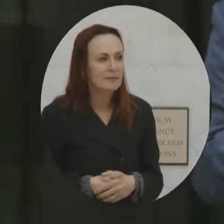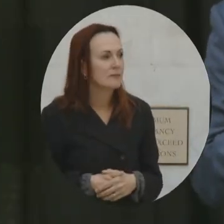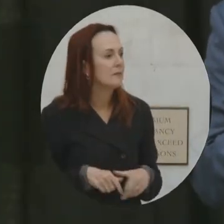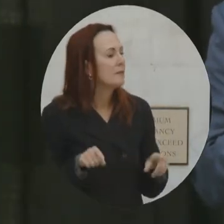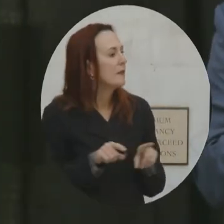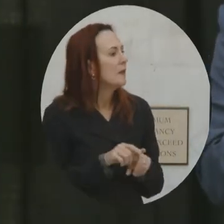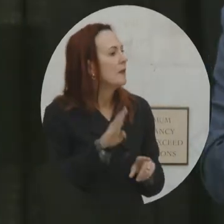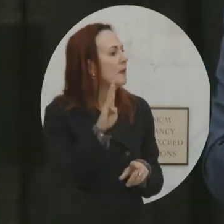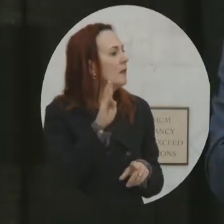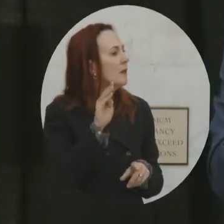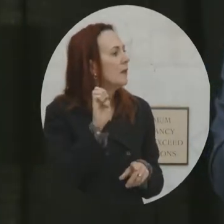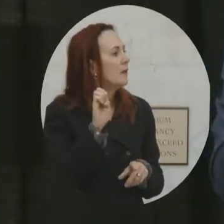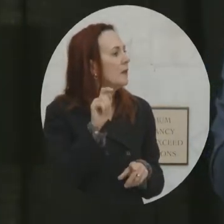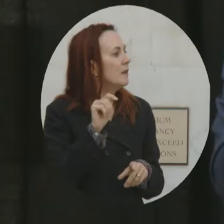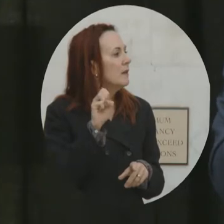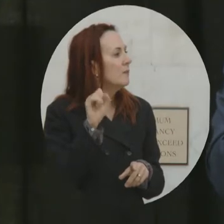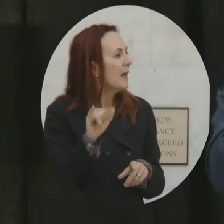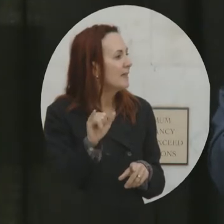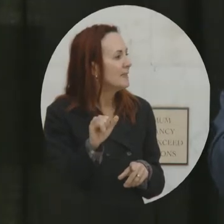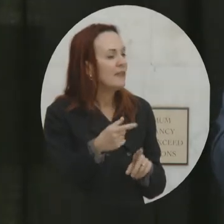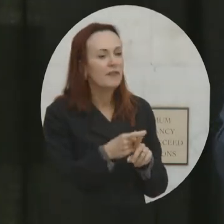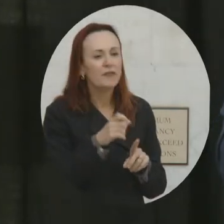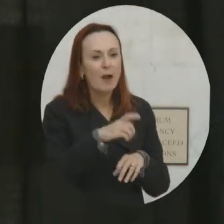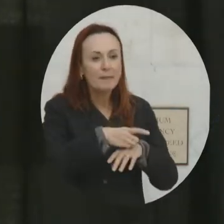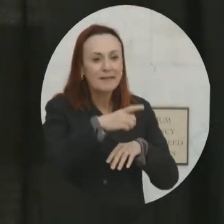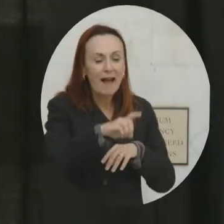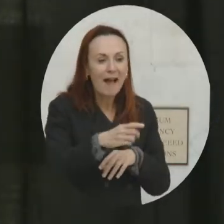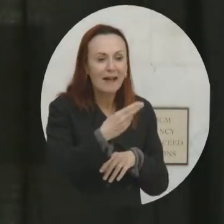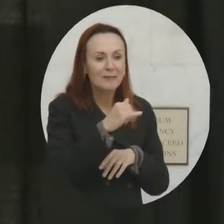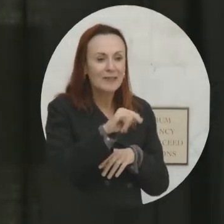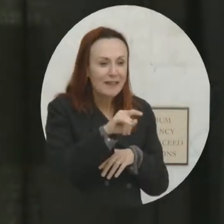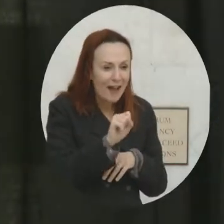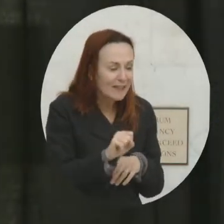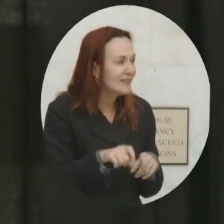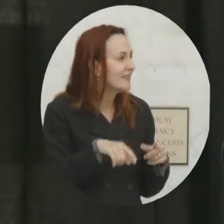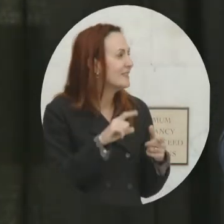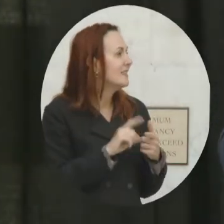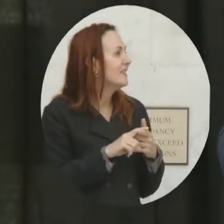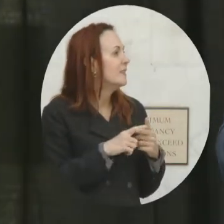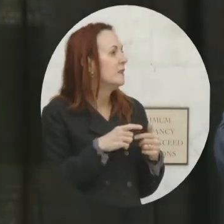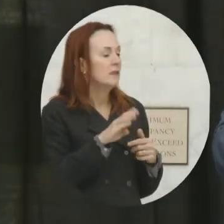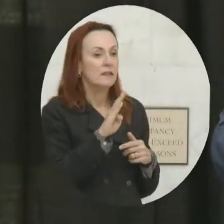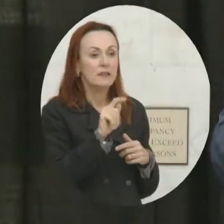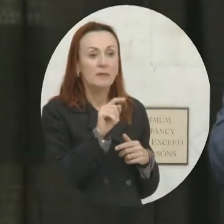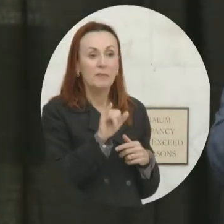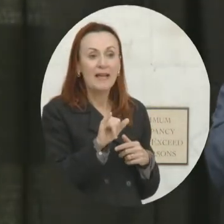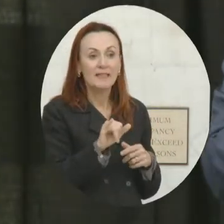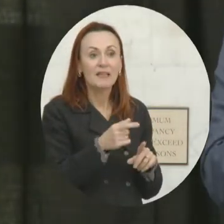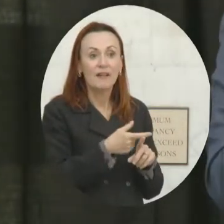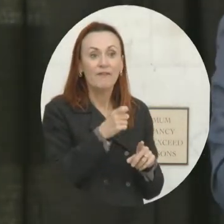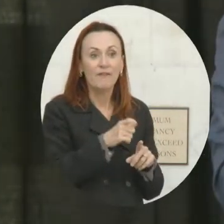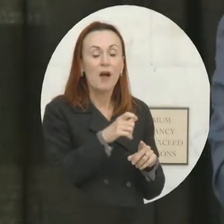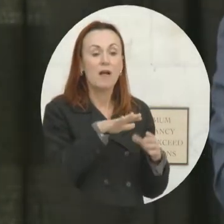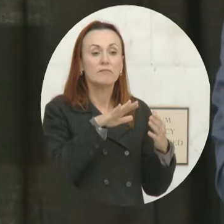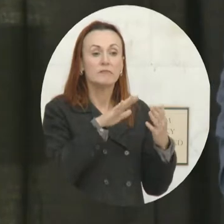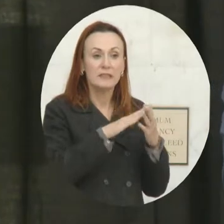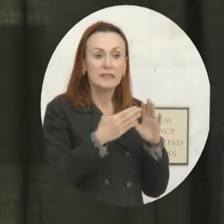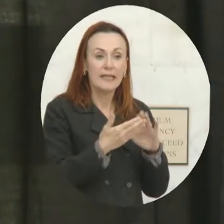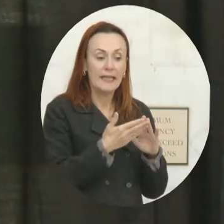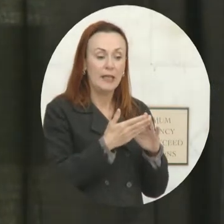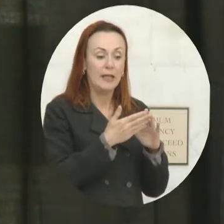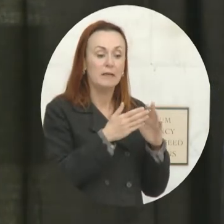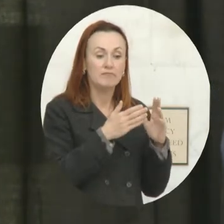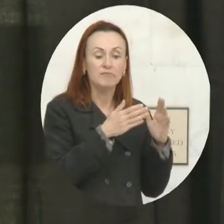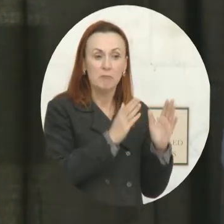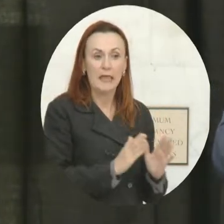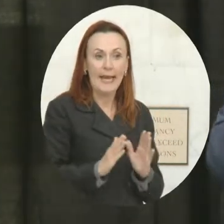Betsy Eddy over here at Diamond Heights. Oh, and there's Greg. And there, of course, there's Jill Barovka in Diamond Heights. Again, Betsy coming out of the city doing emergency management planning in the